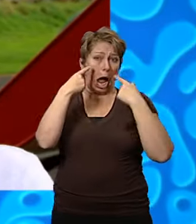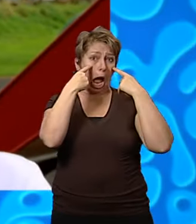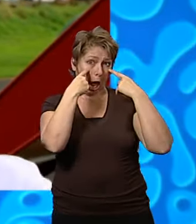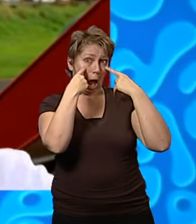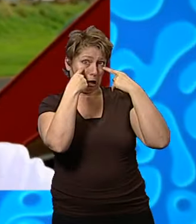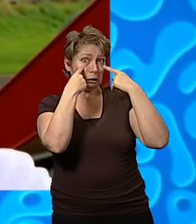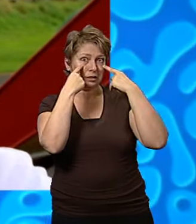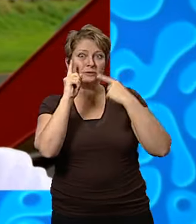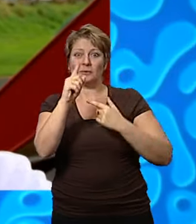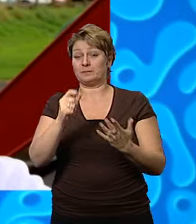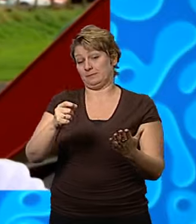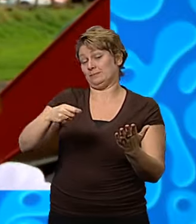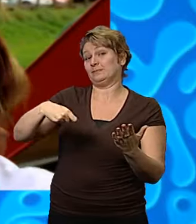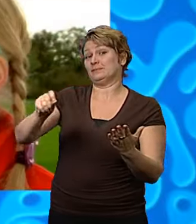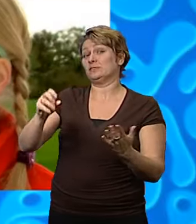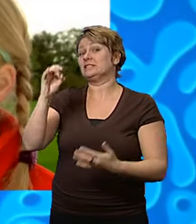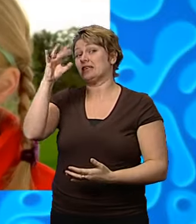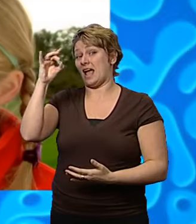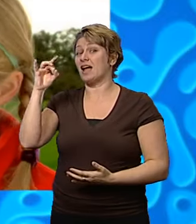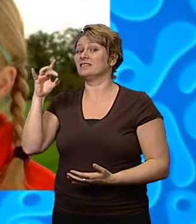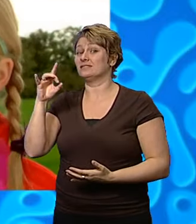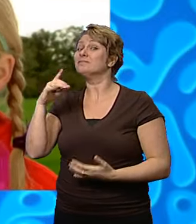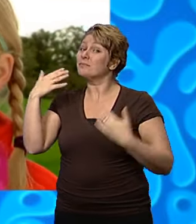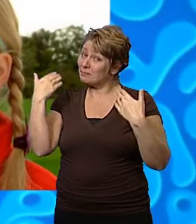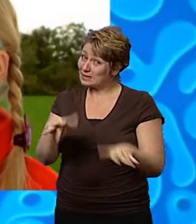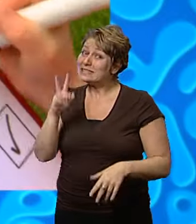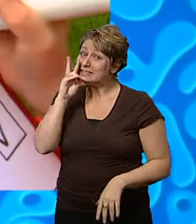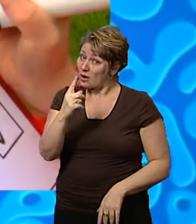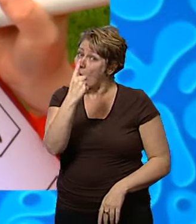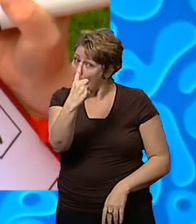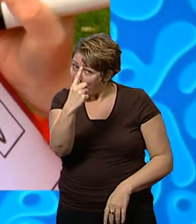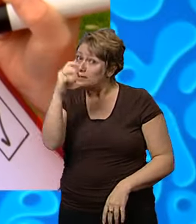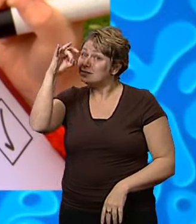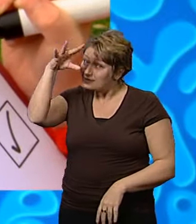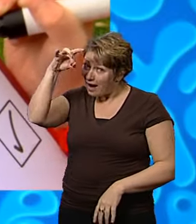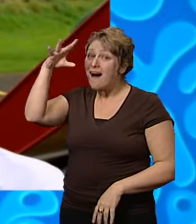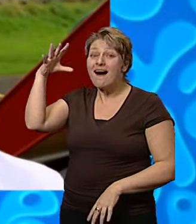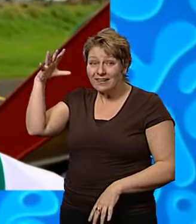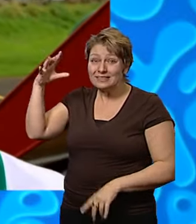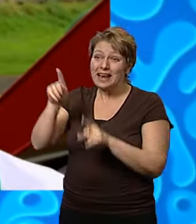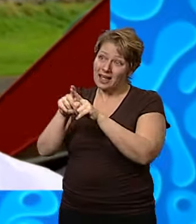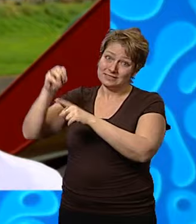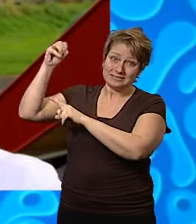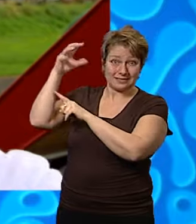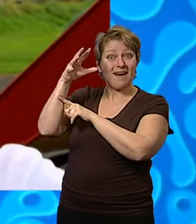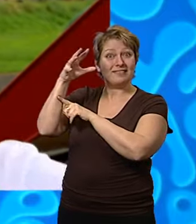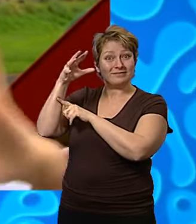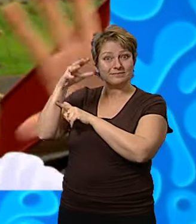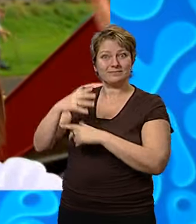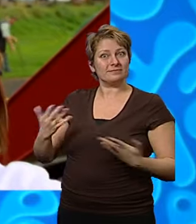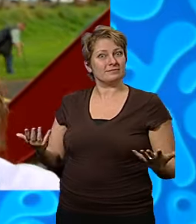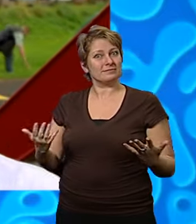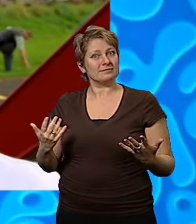So I think we can put a tick next to stars, because we have seen a star today. That experiment has shown us that there are